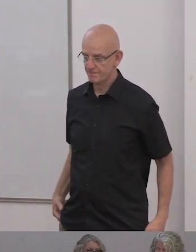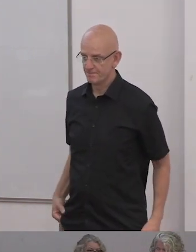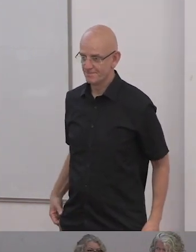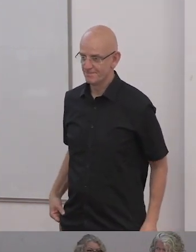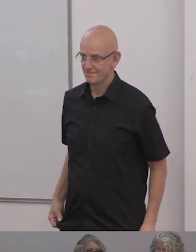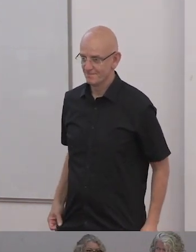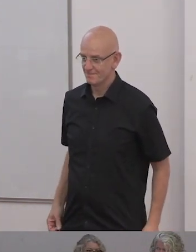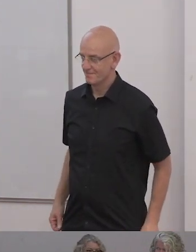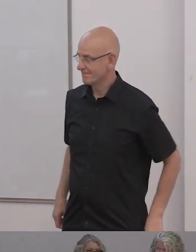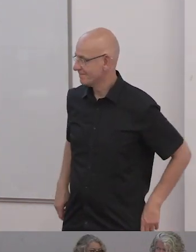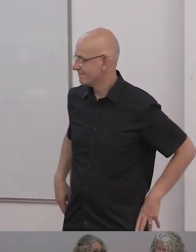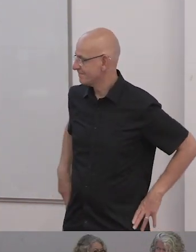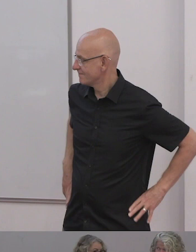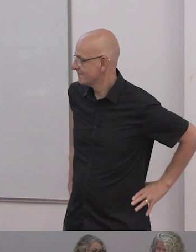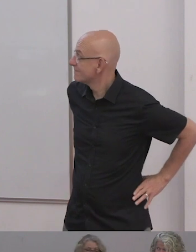from here. Okay.